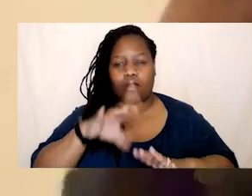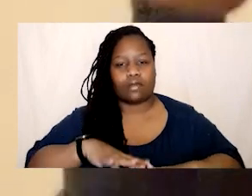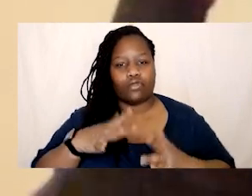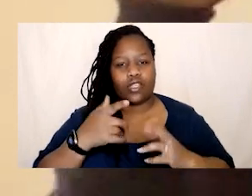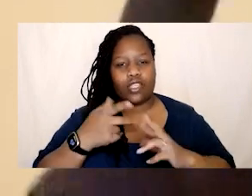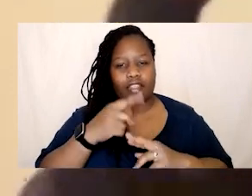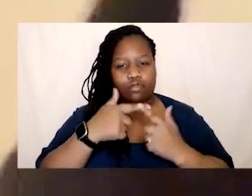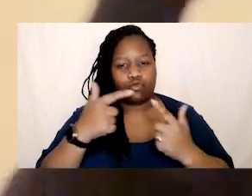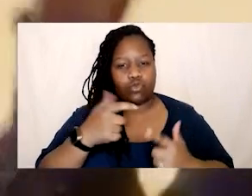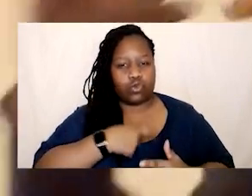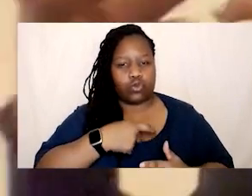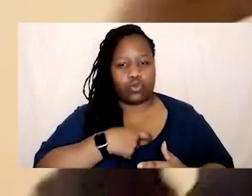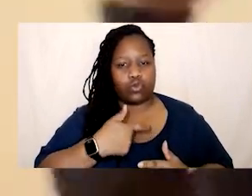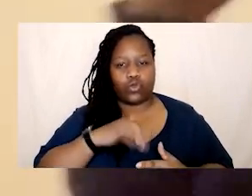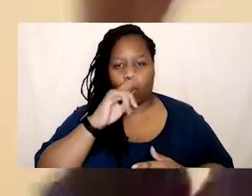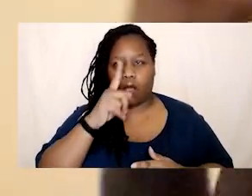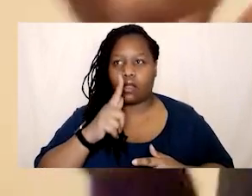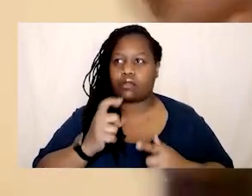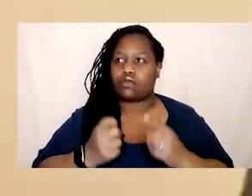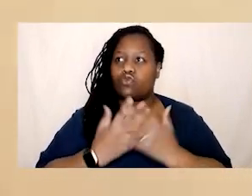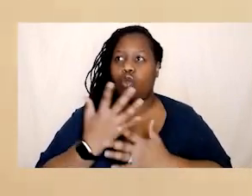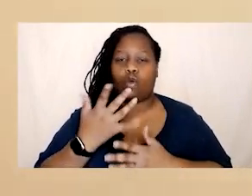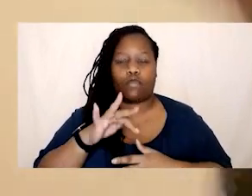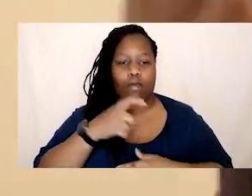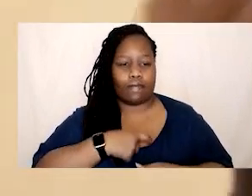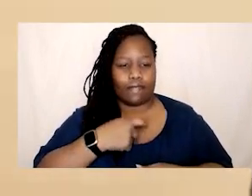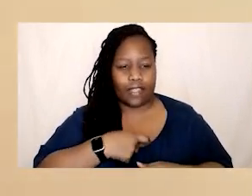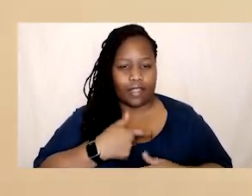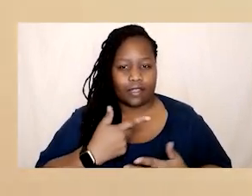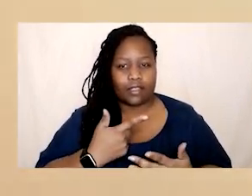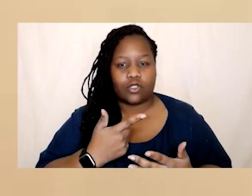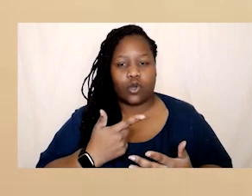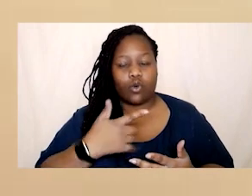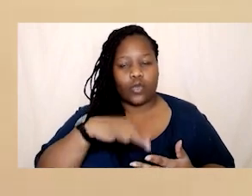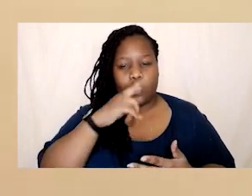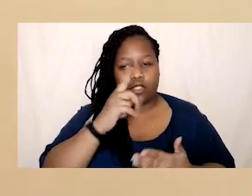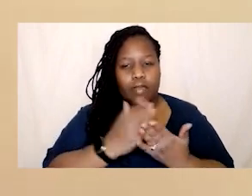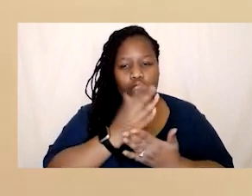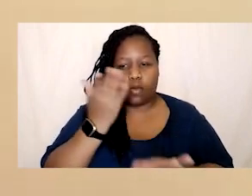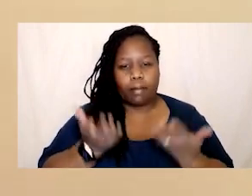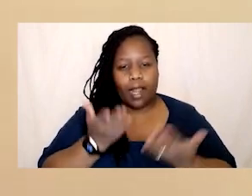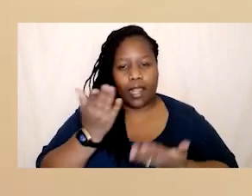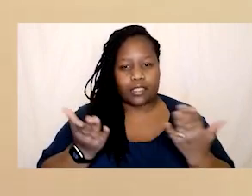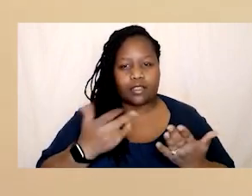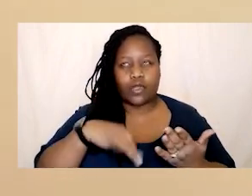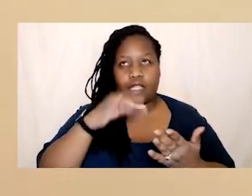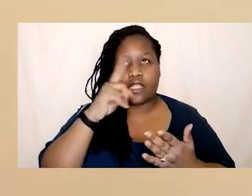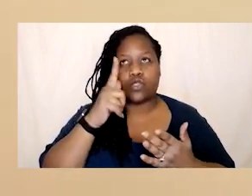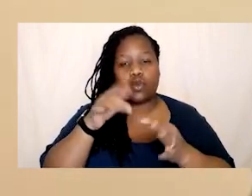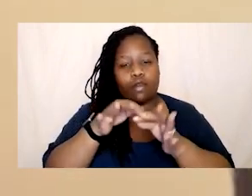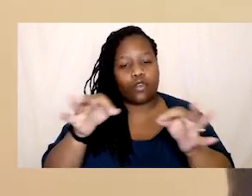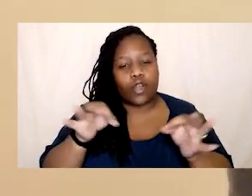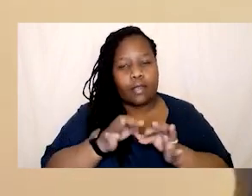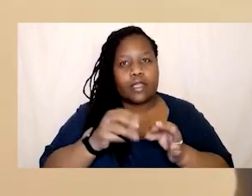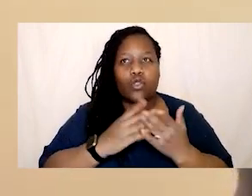can't, can't grow from that. It's not a catalyst for that. It's not yummy there. We need to have it in frames of love and and joy and